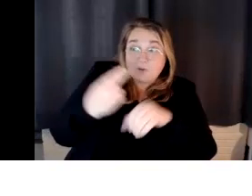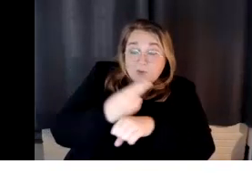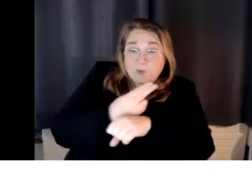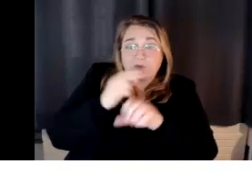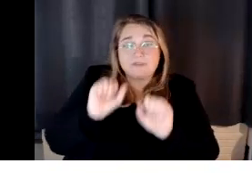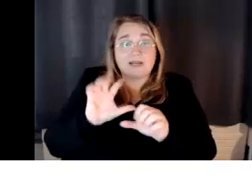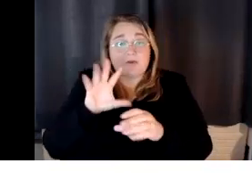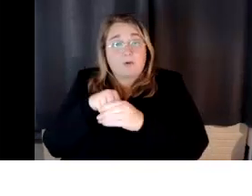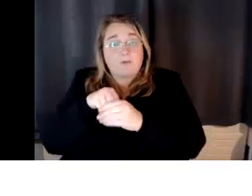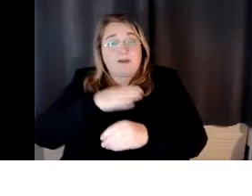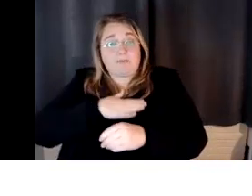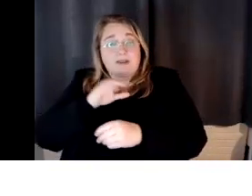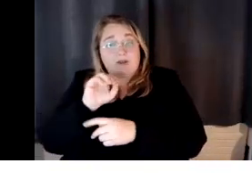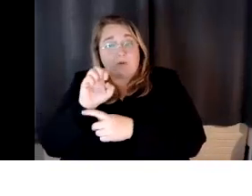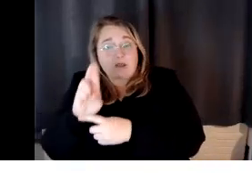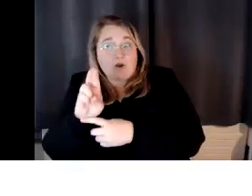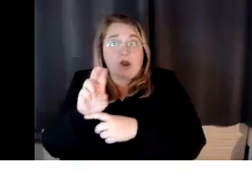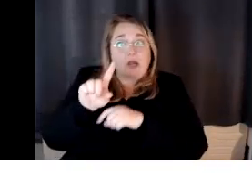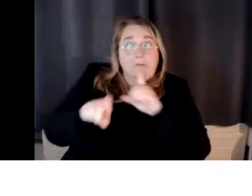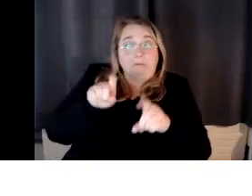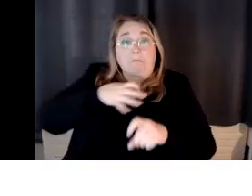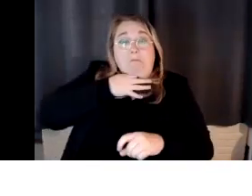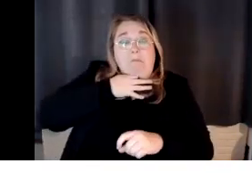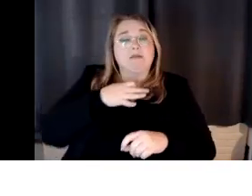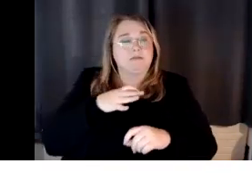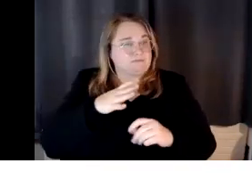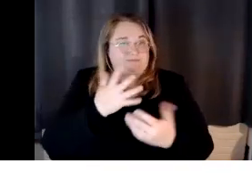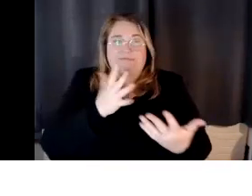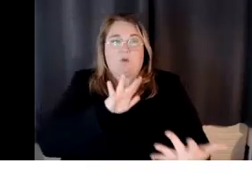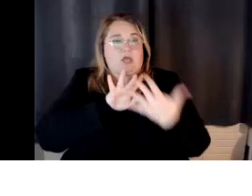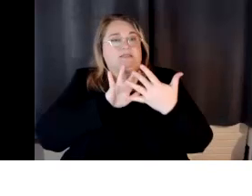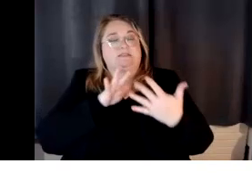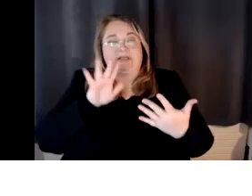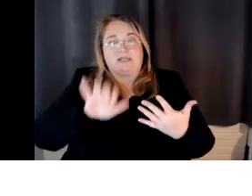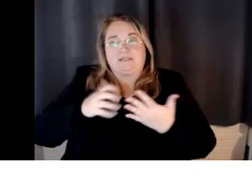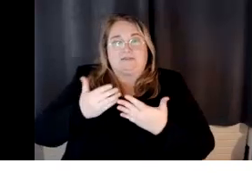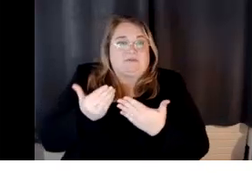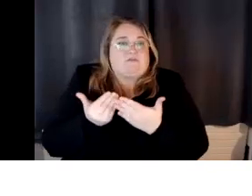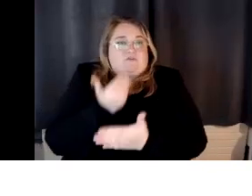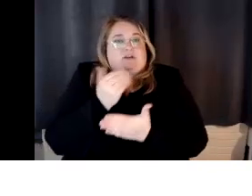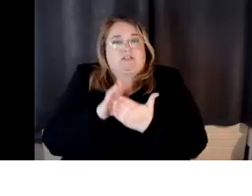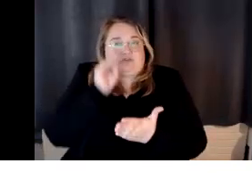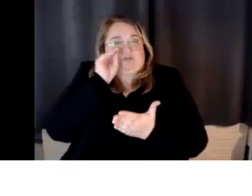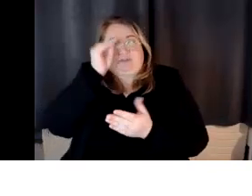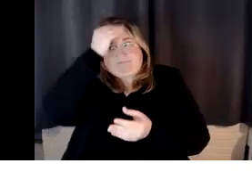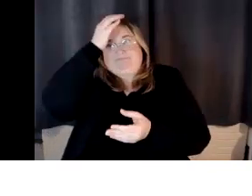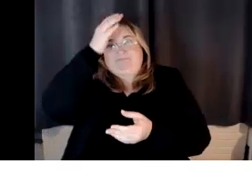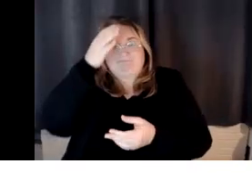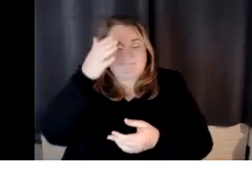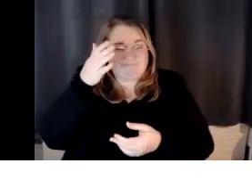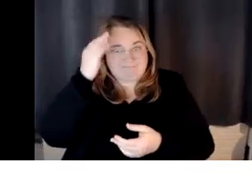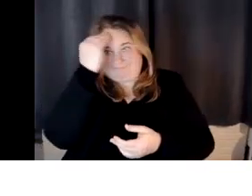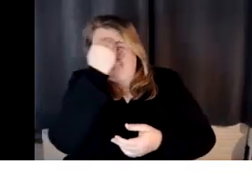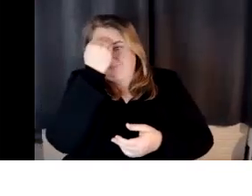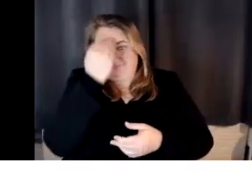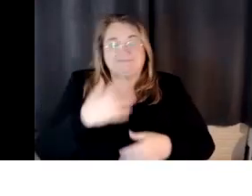free to contact me. like that's all fresh in my knowledge base at this point. So, um, I'm excited to help. Um, but, uh, as